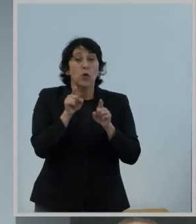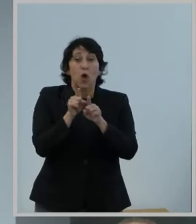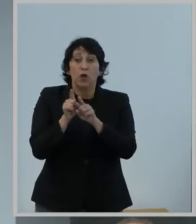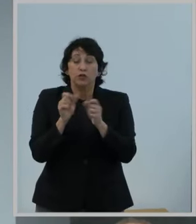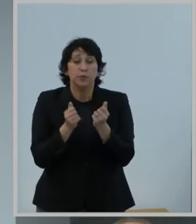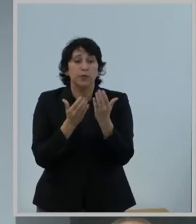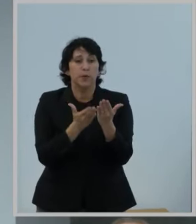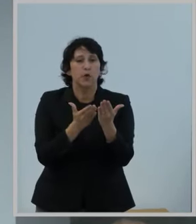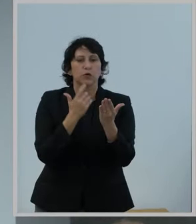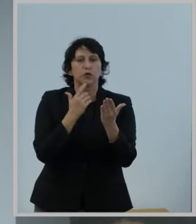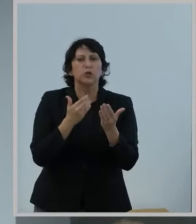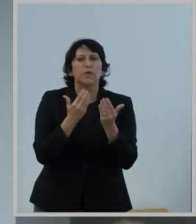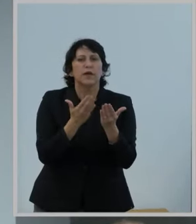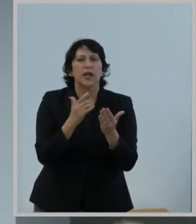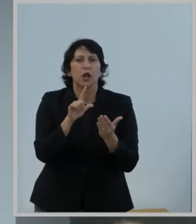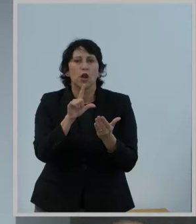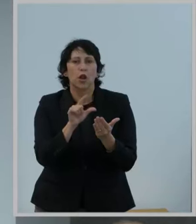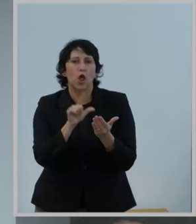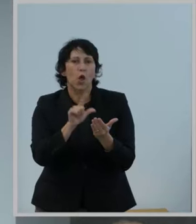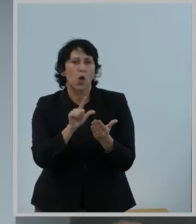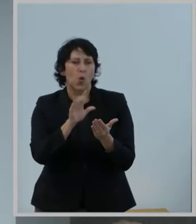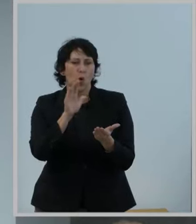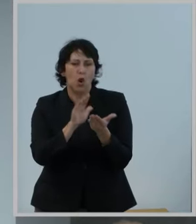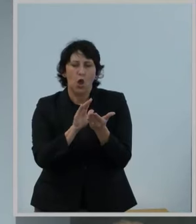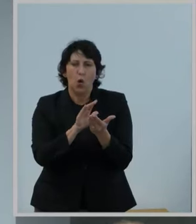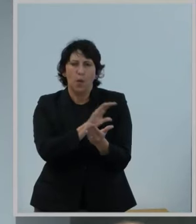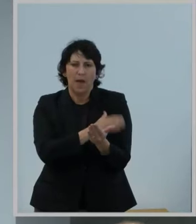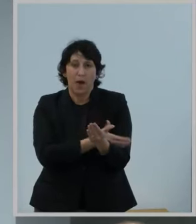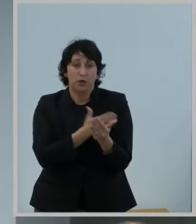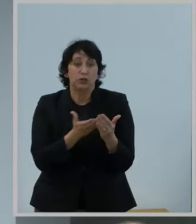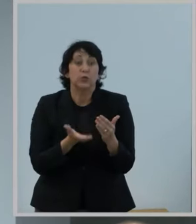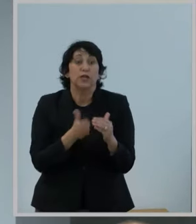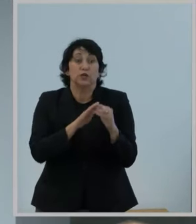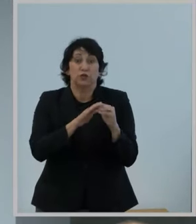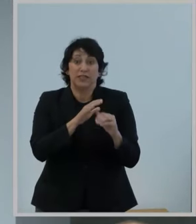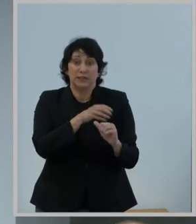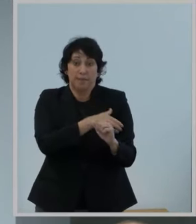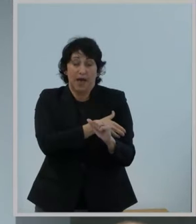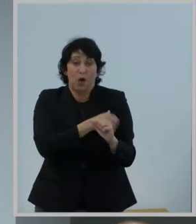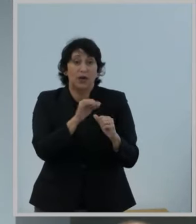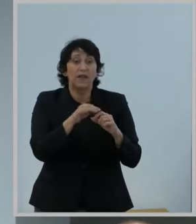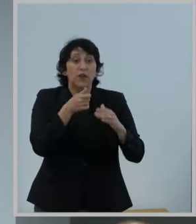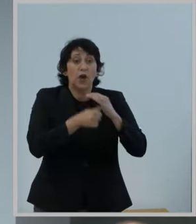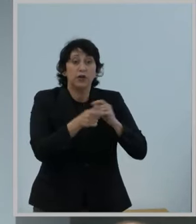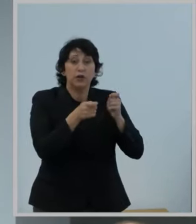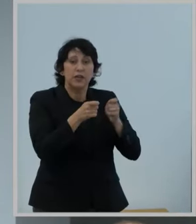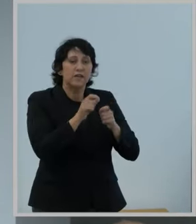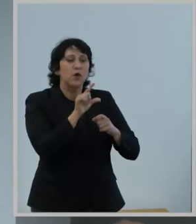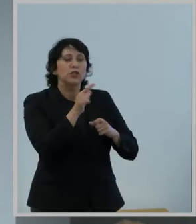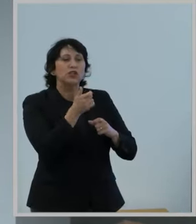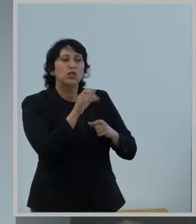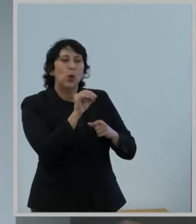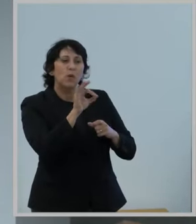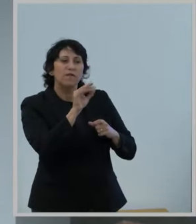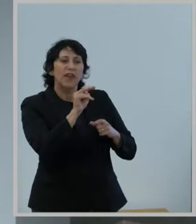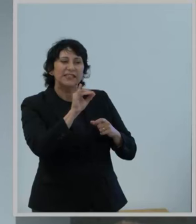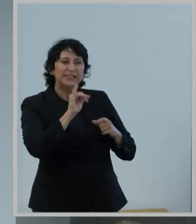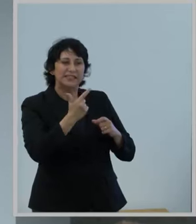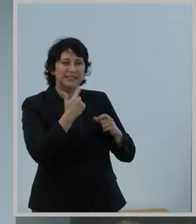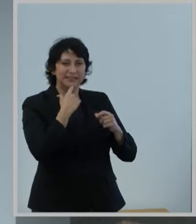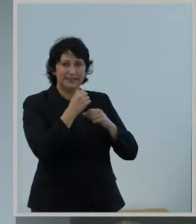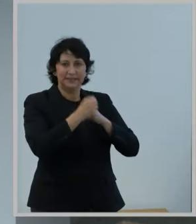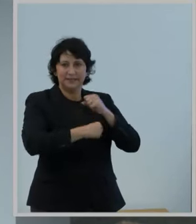to provide very low-power devices with increased power if they are under the control of a geo-fencing system, which will